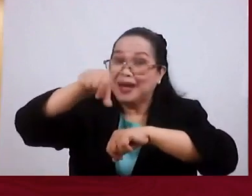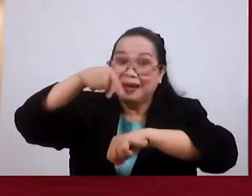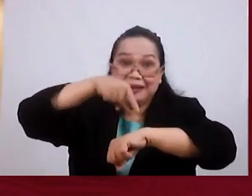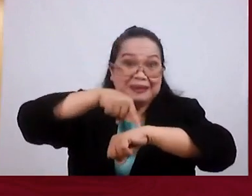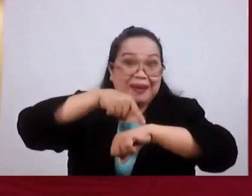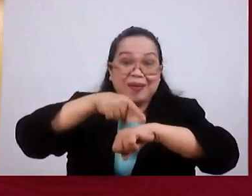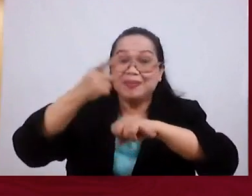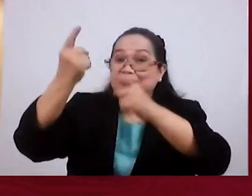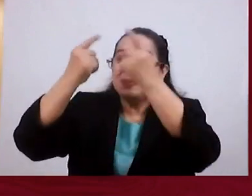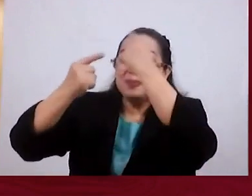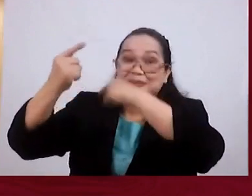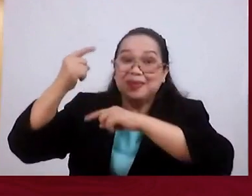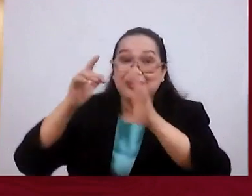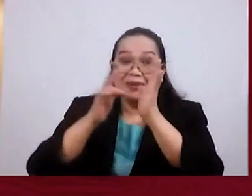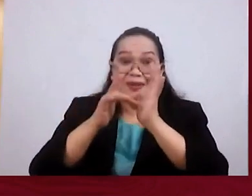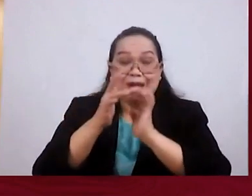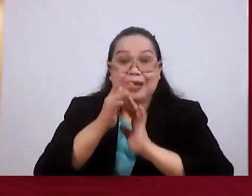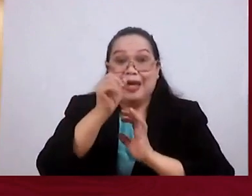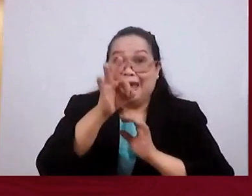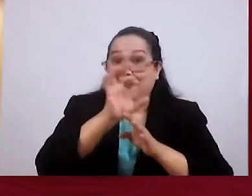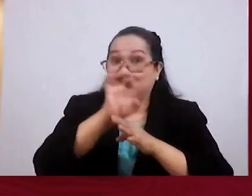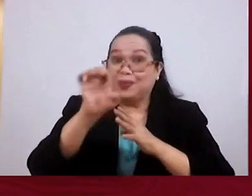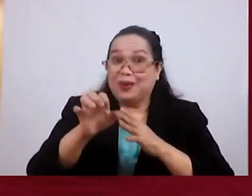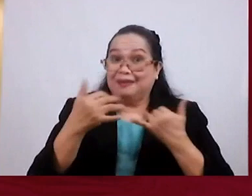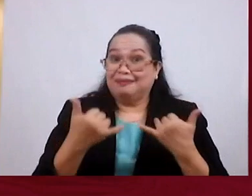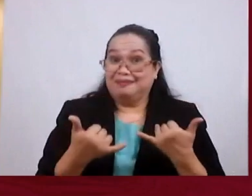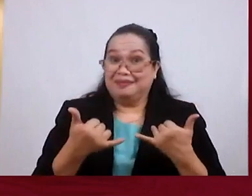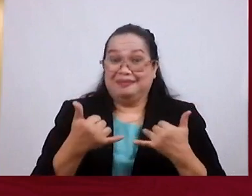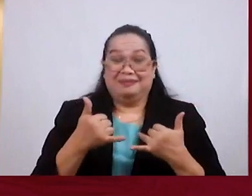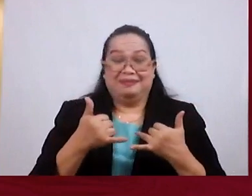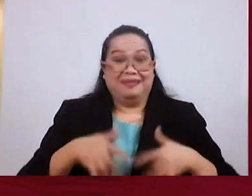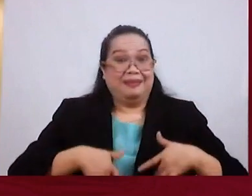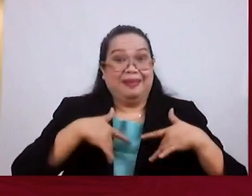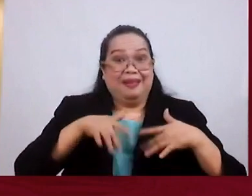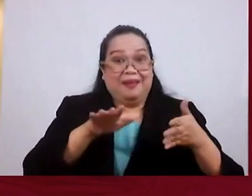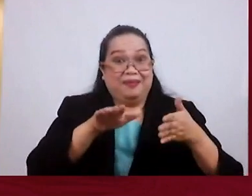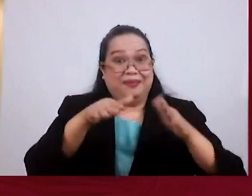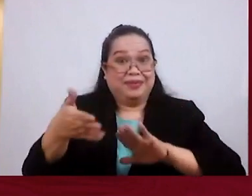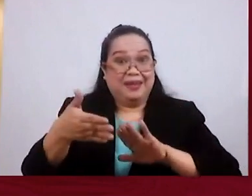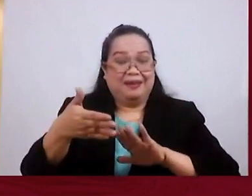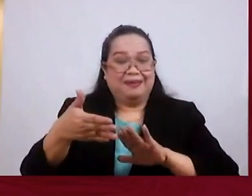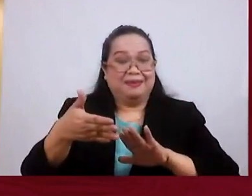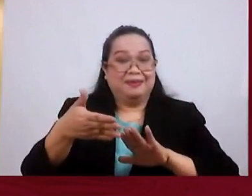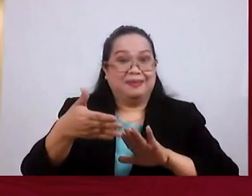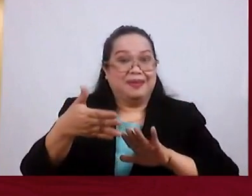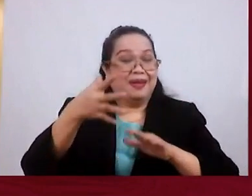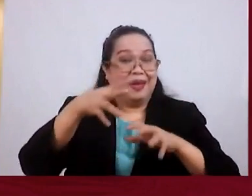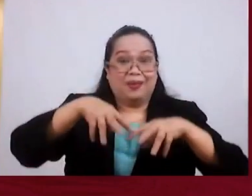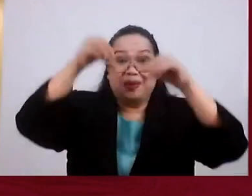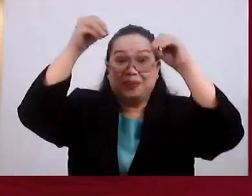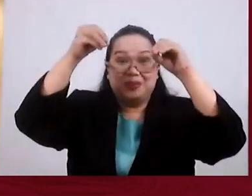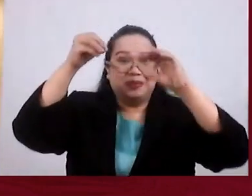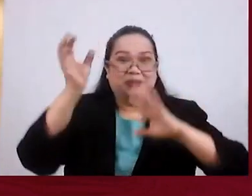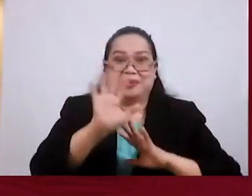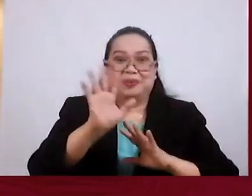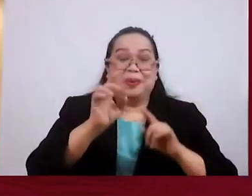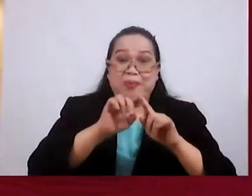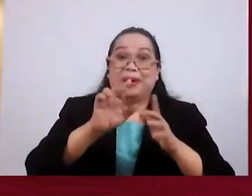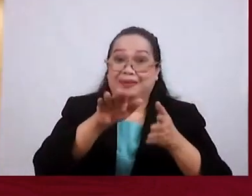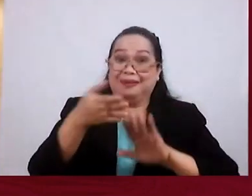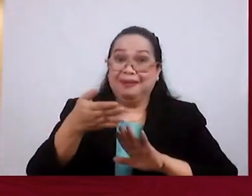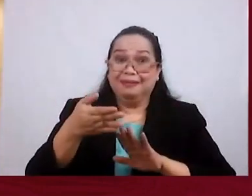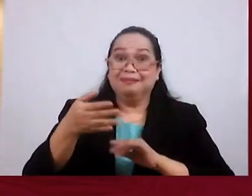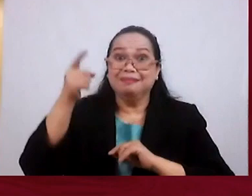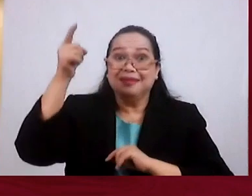If If We End In This Life Through Death Not Rapture But Through Death He's